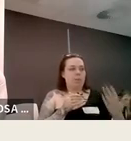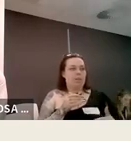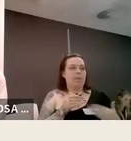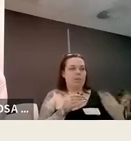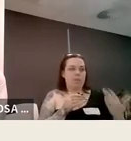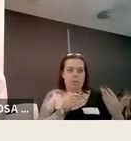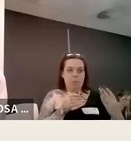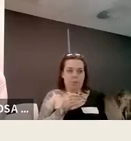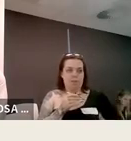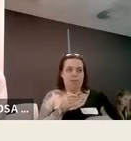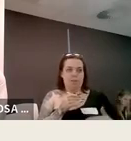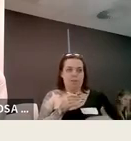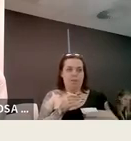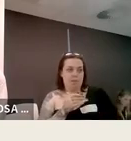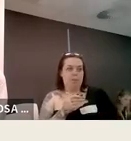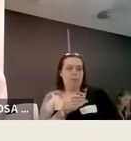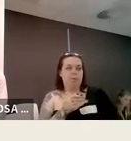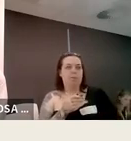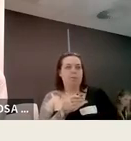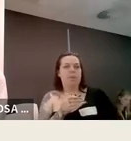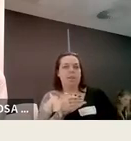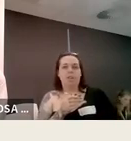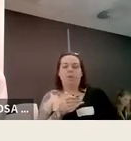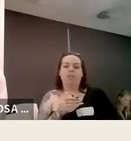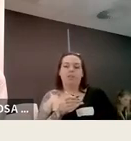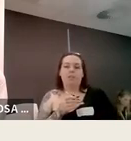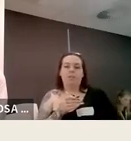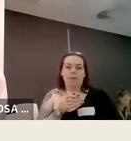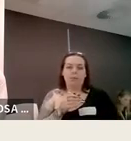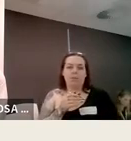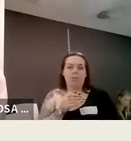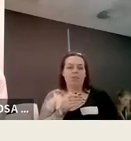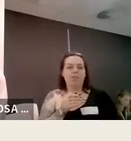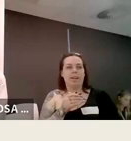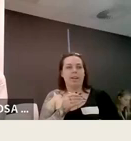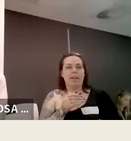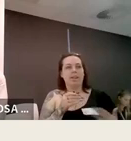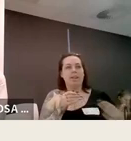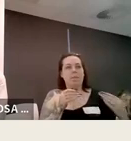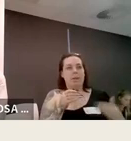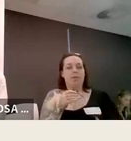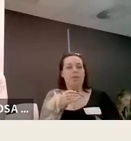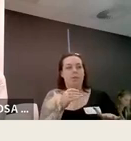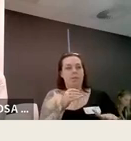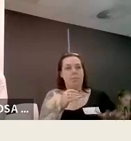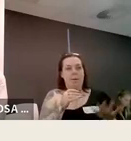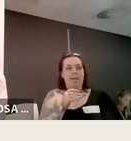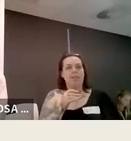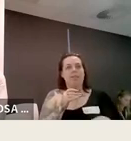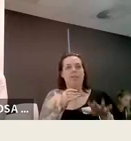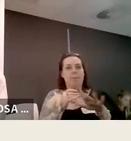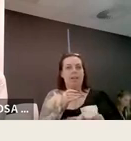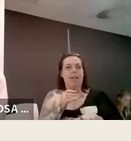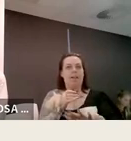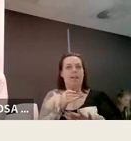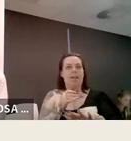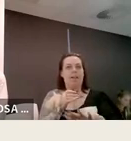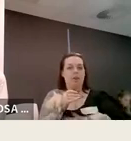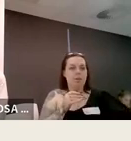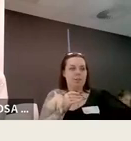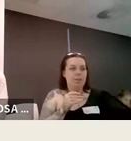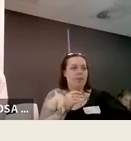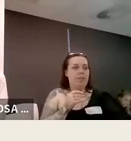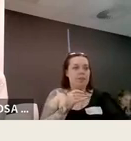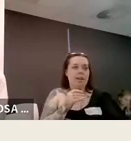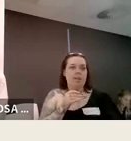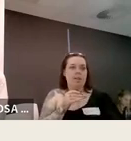students and what we could then do to better improve the experiences disabled students and my university based the plan